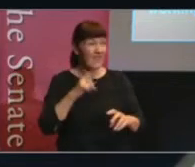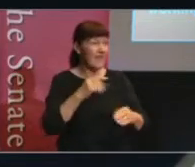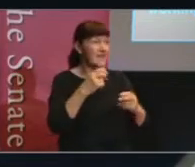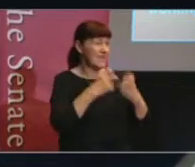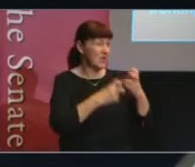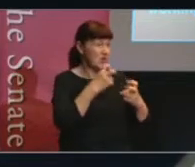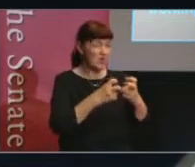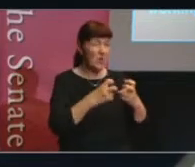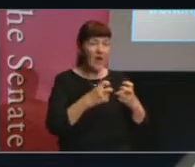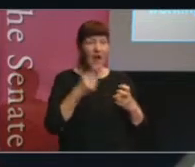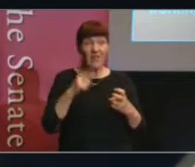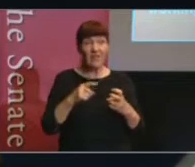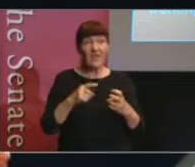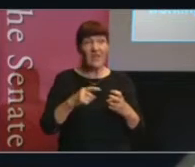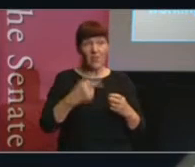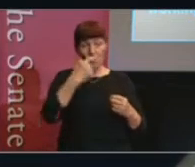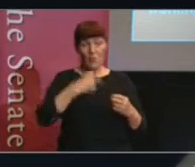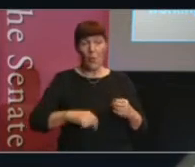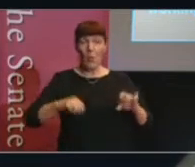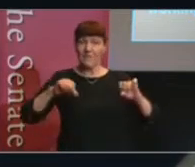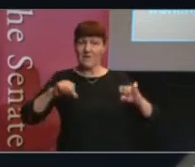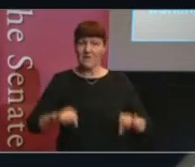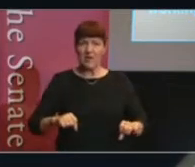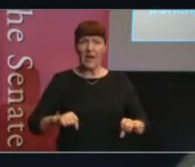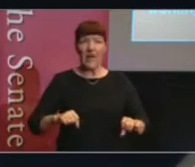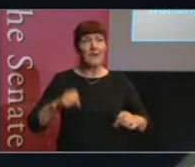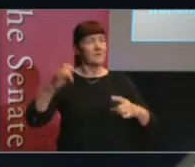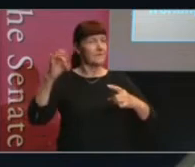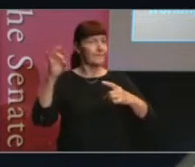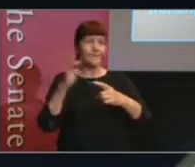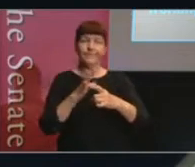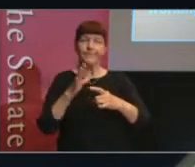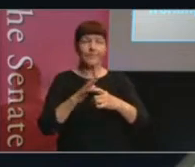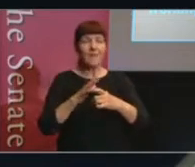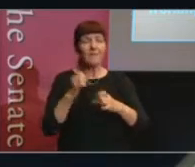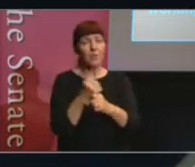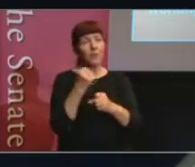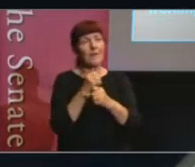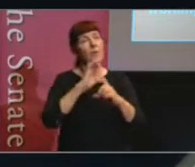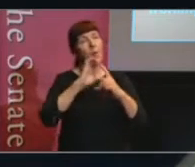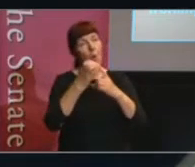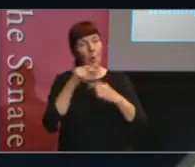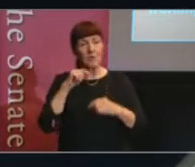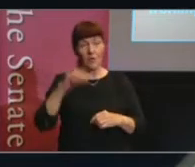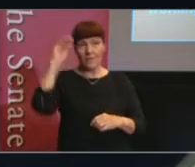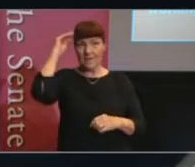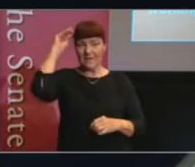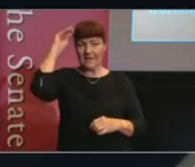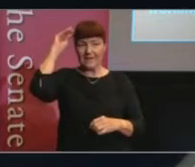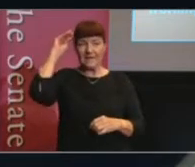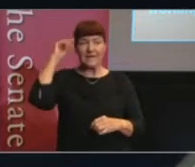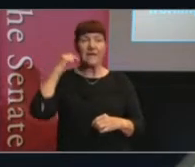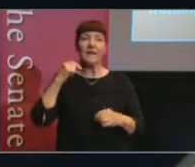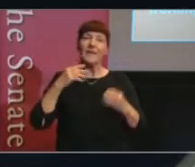role of the chair is absolutely key for creating the culture of the committee. But I think the techniques around